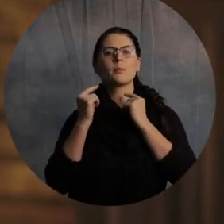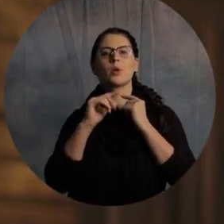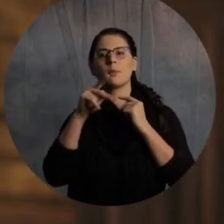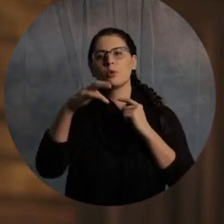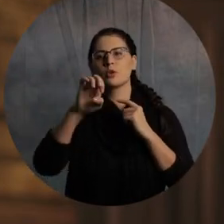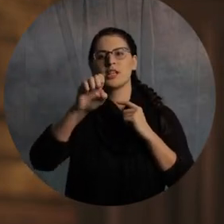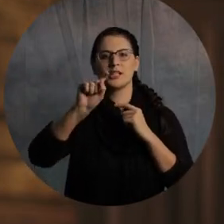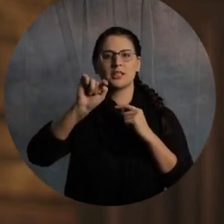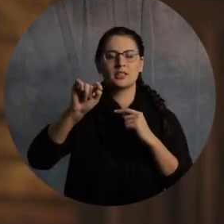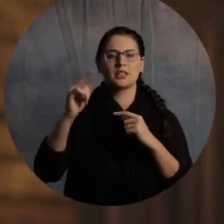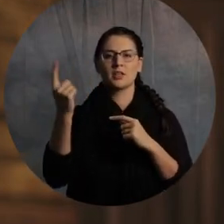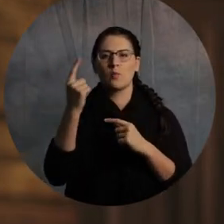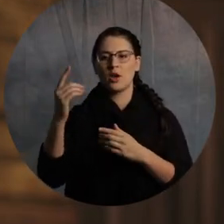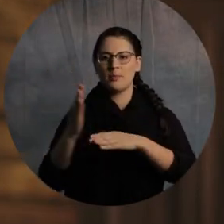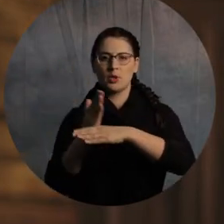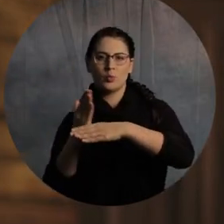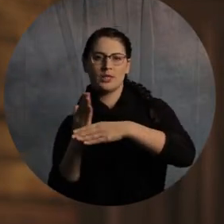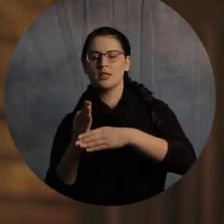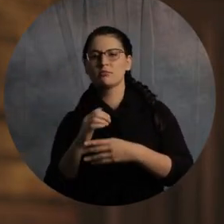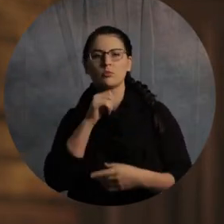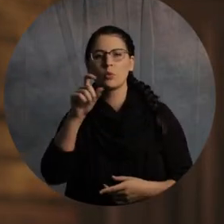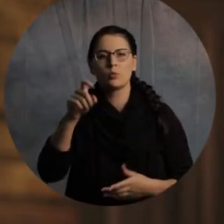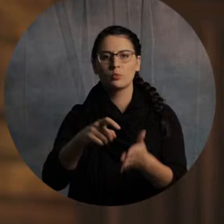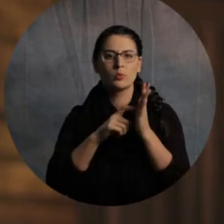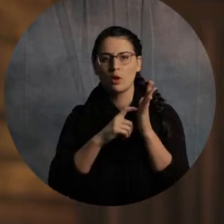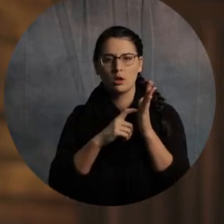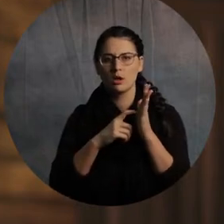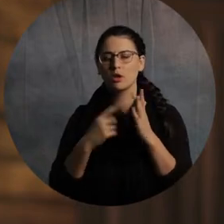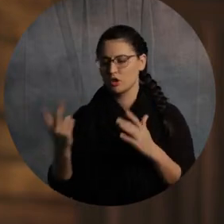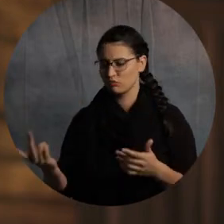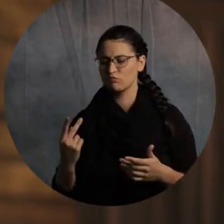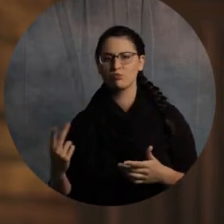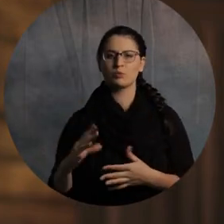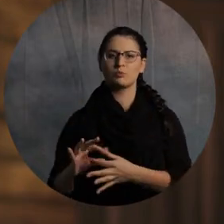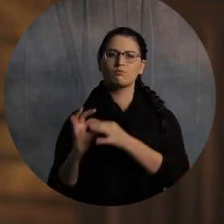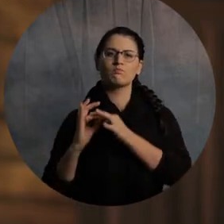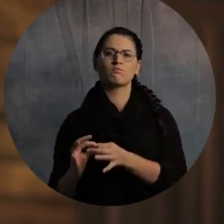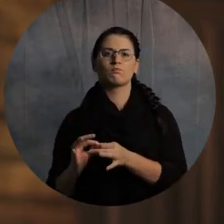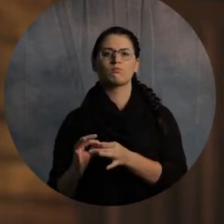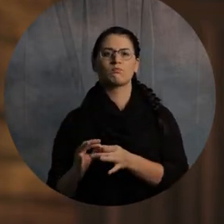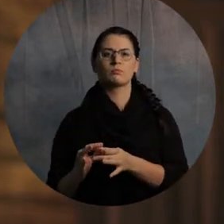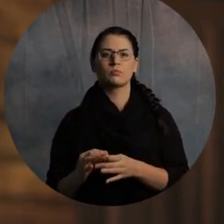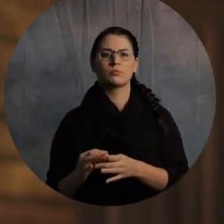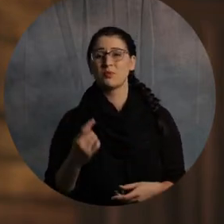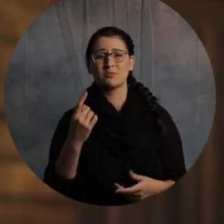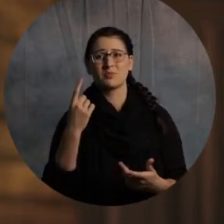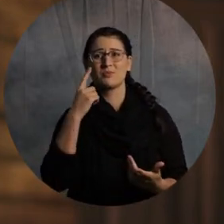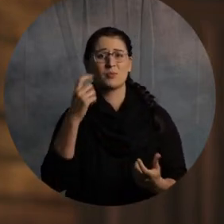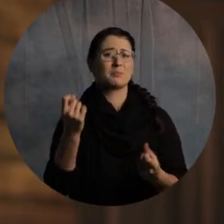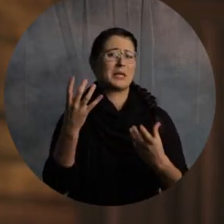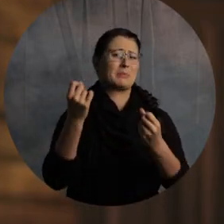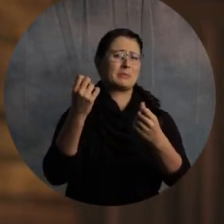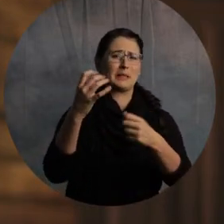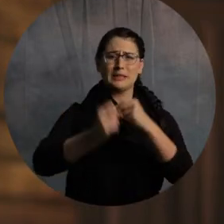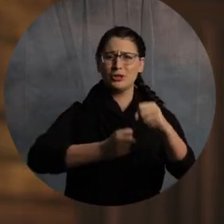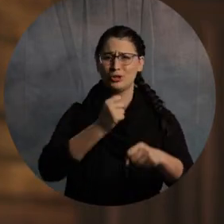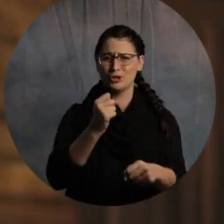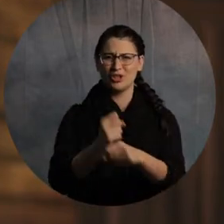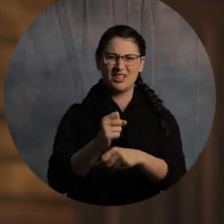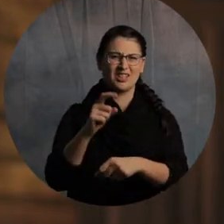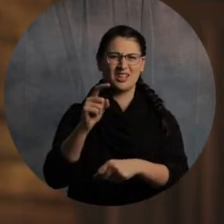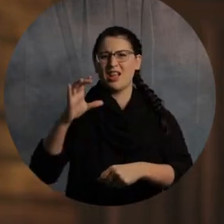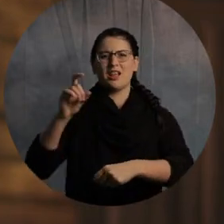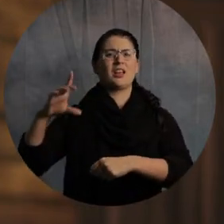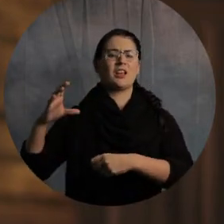They're going to fellowship, and we're going to be one. All right? So, that was lost for centuries until Jesus was actually born.